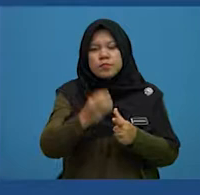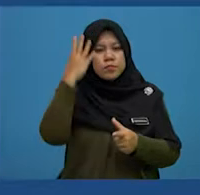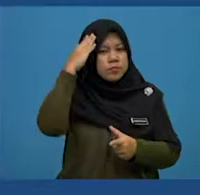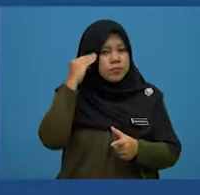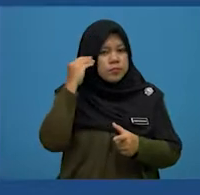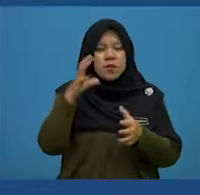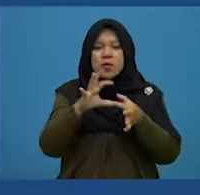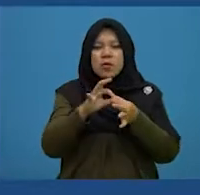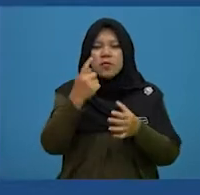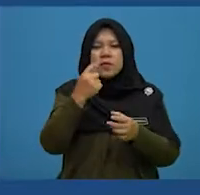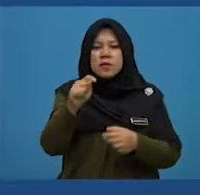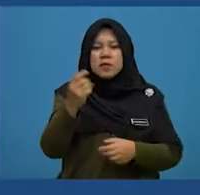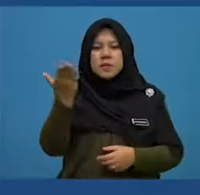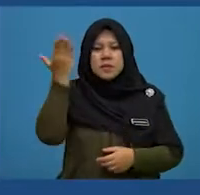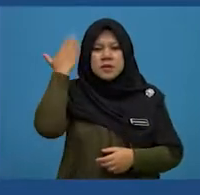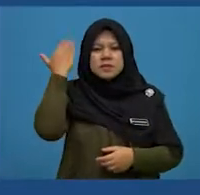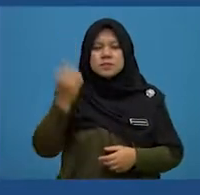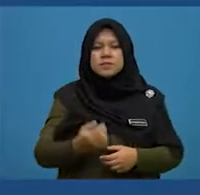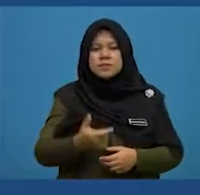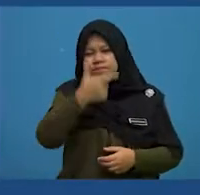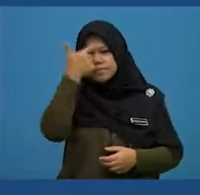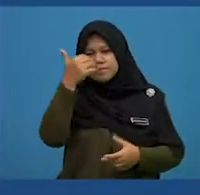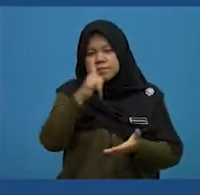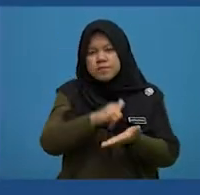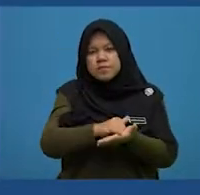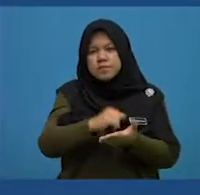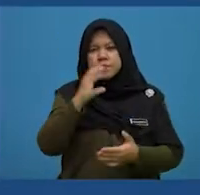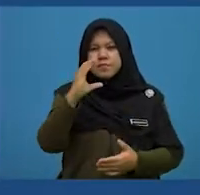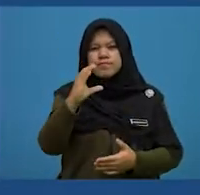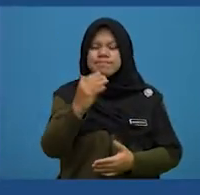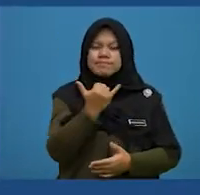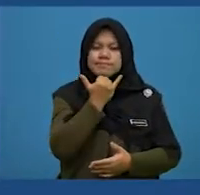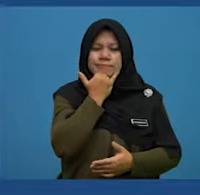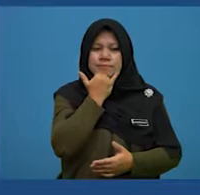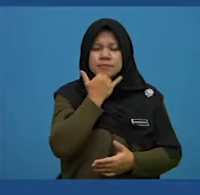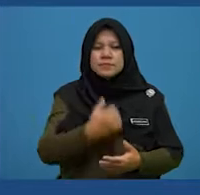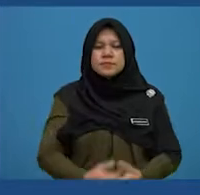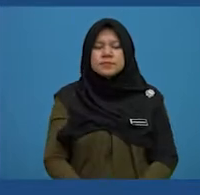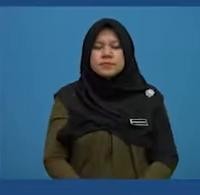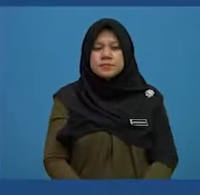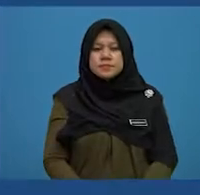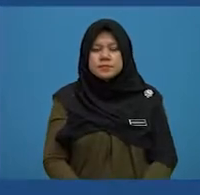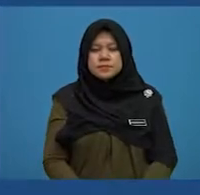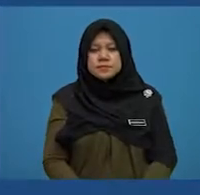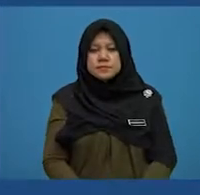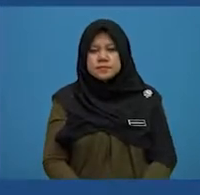experiences of the past. Therefore, option C is the wrong answer.